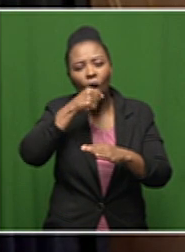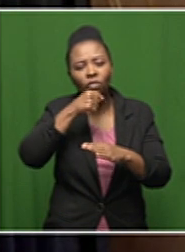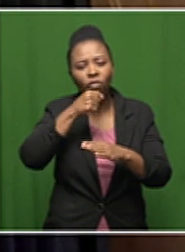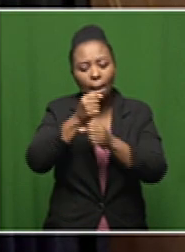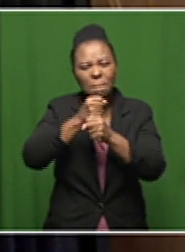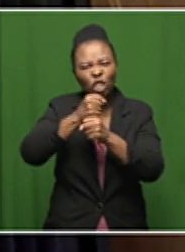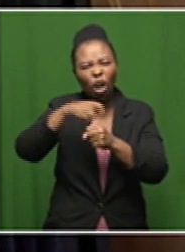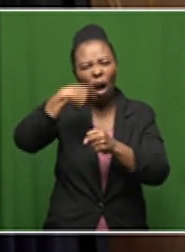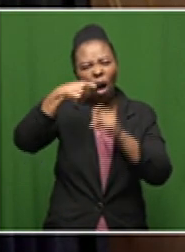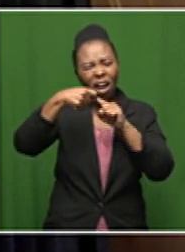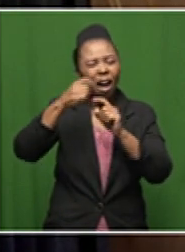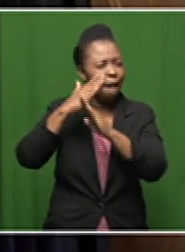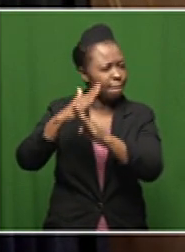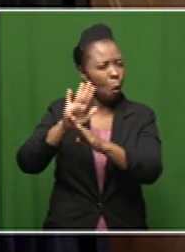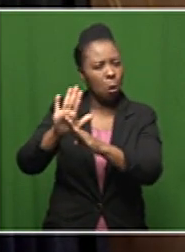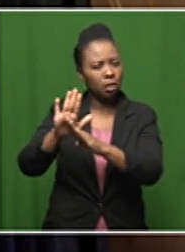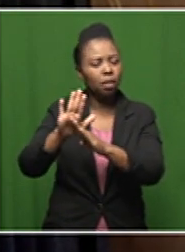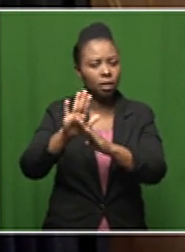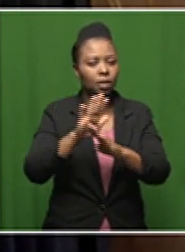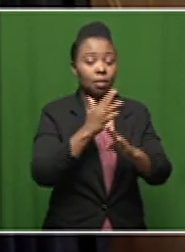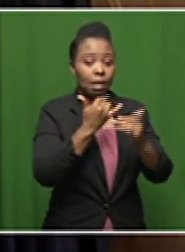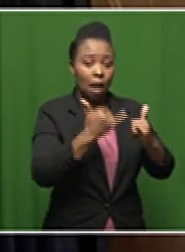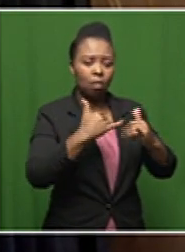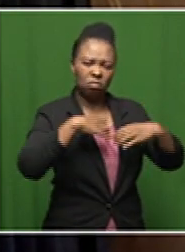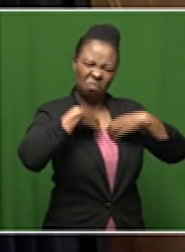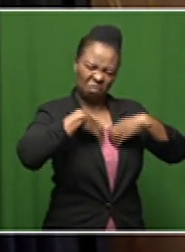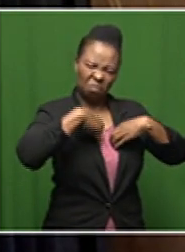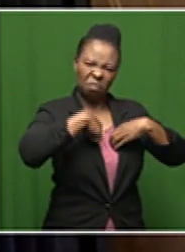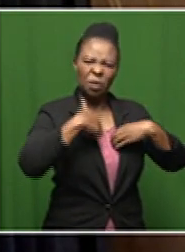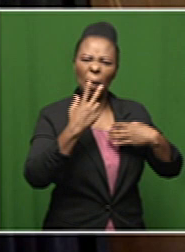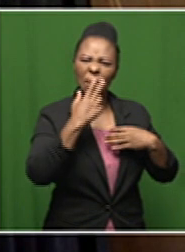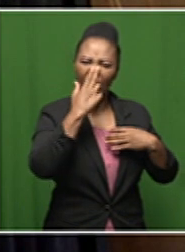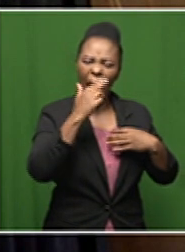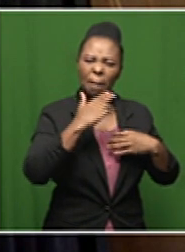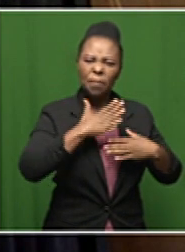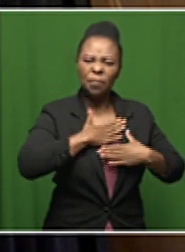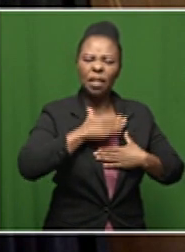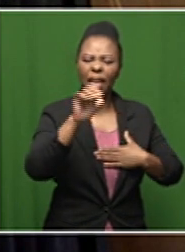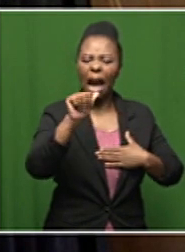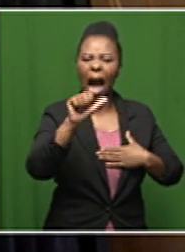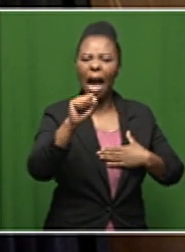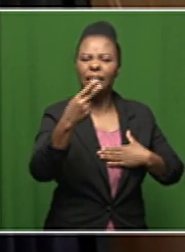um and so i would look at the lung function maybe is it a form of asthma acid and